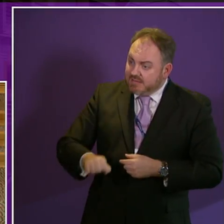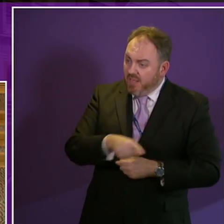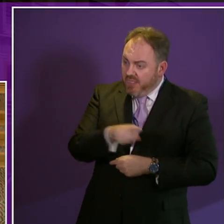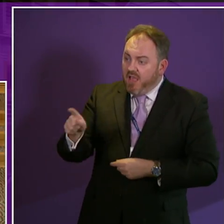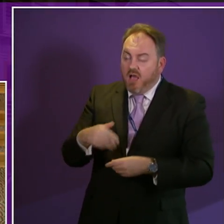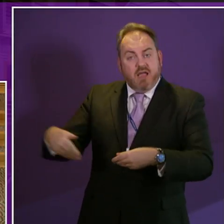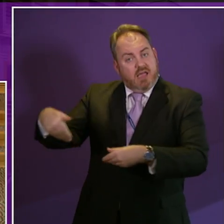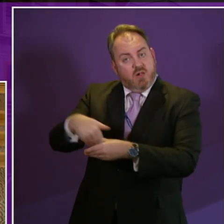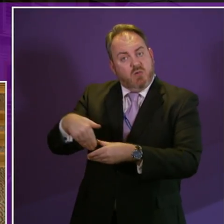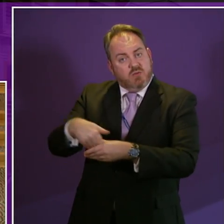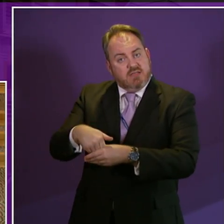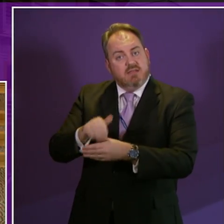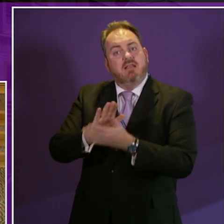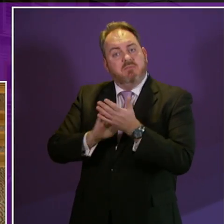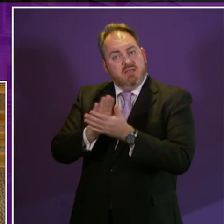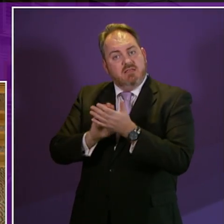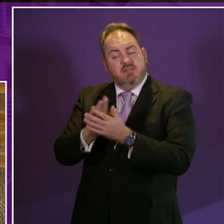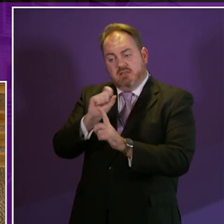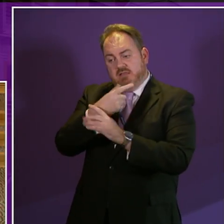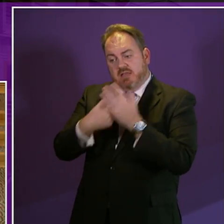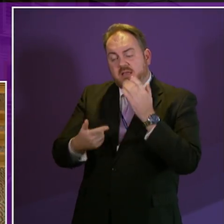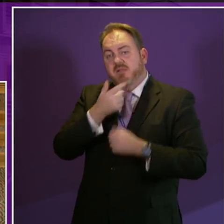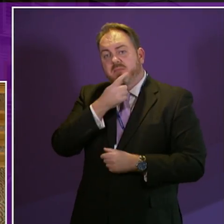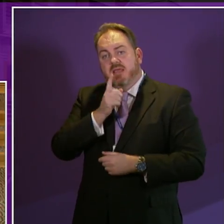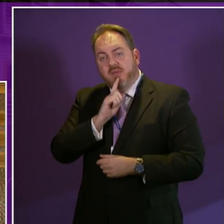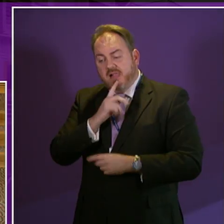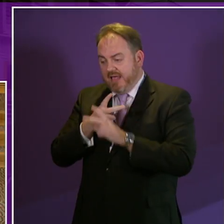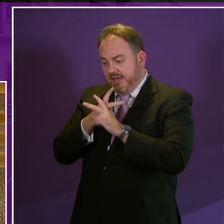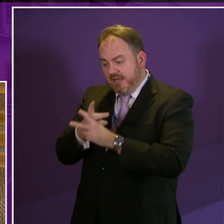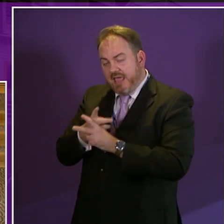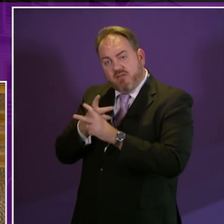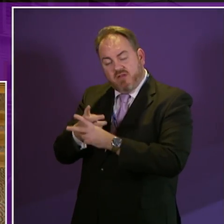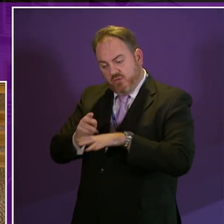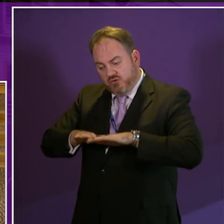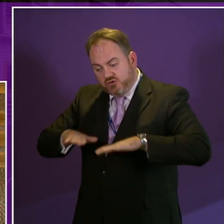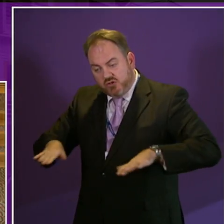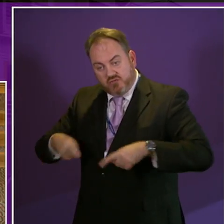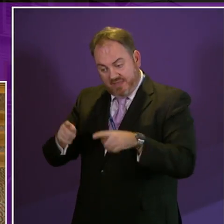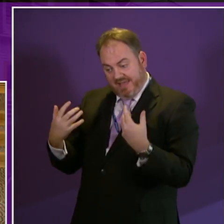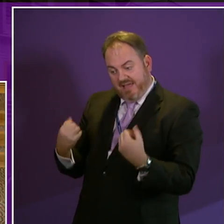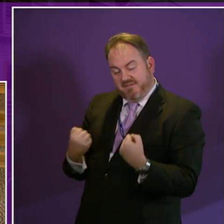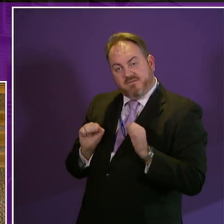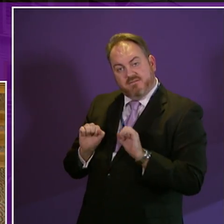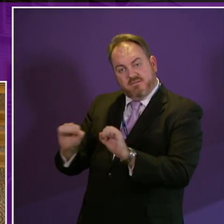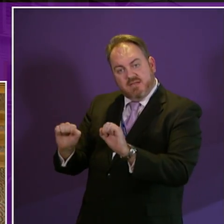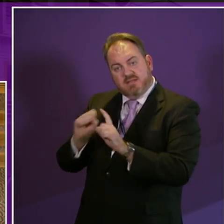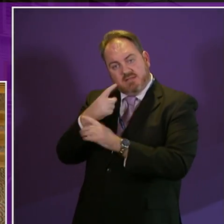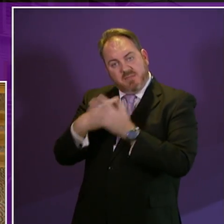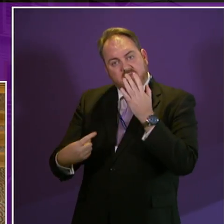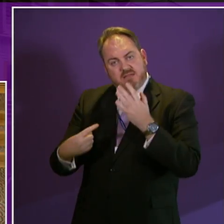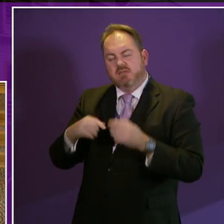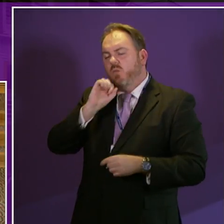be worked through with disabled people and with those who care for children with disabilities and it will